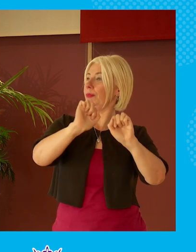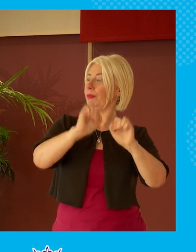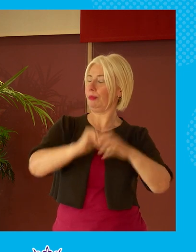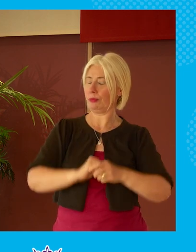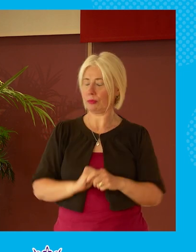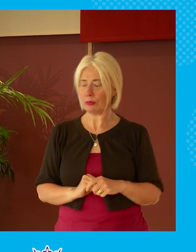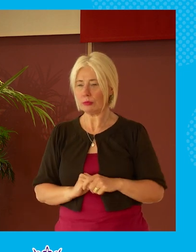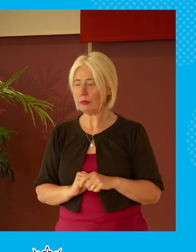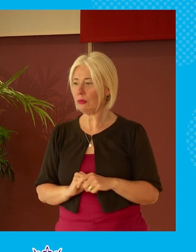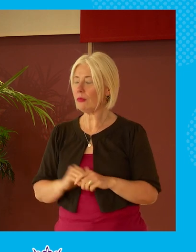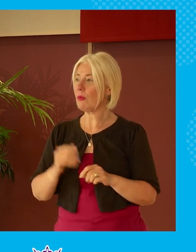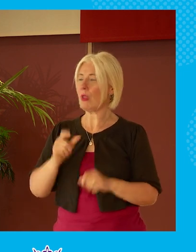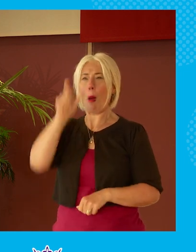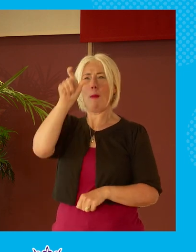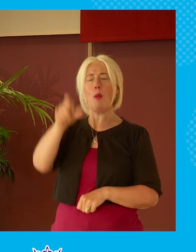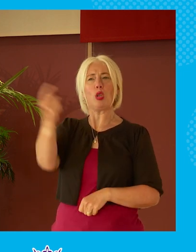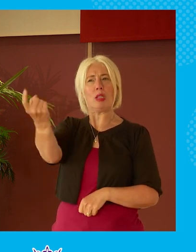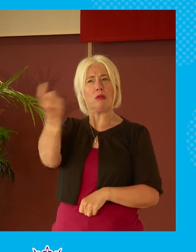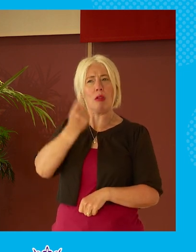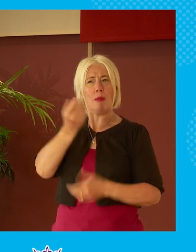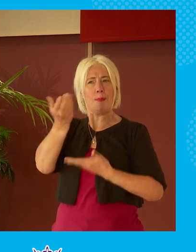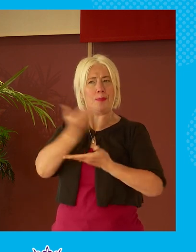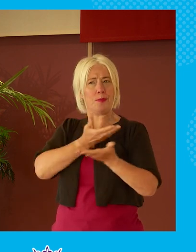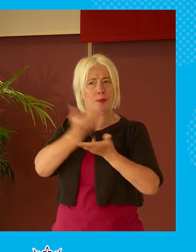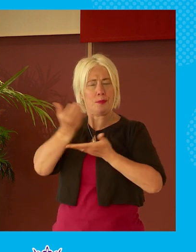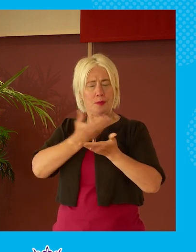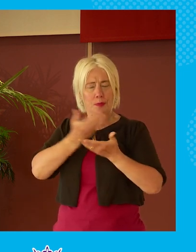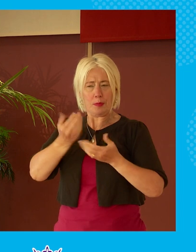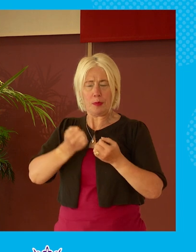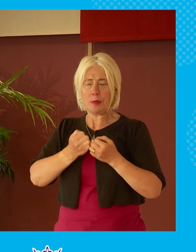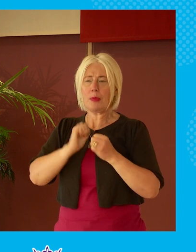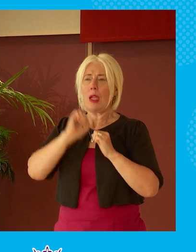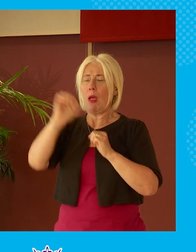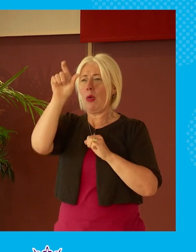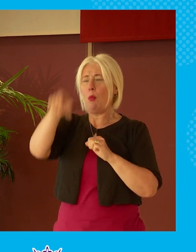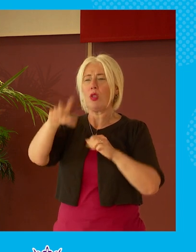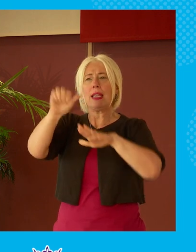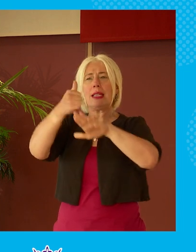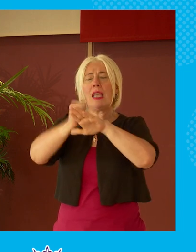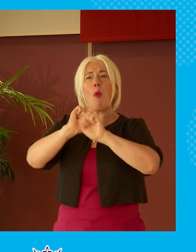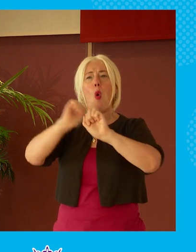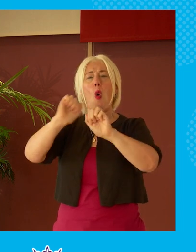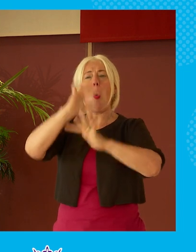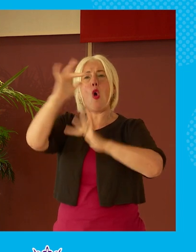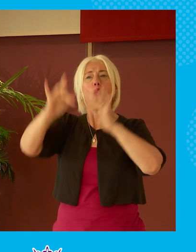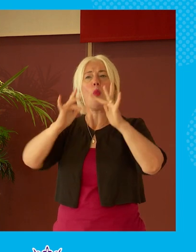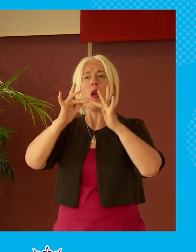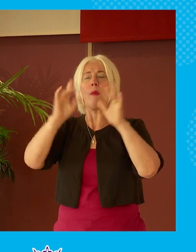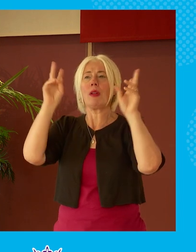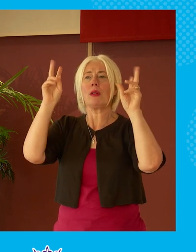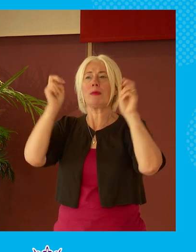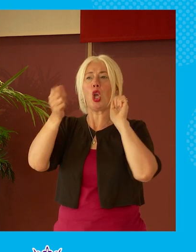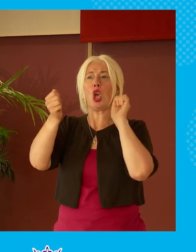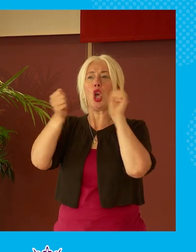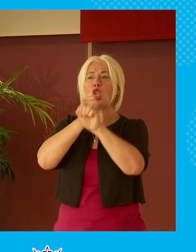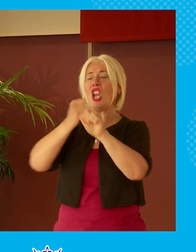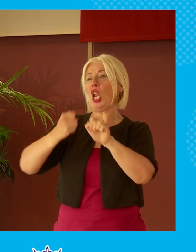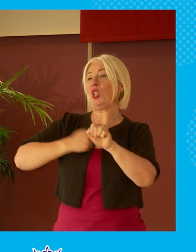and we had a we had a a person who came and talked to us a guy called kai turnbull who'd set up his own uh website called change my view